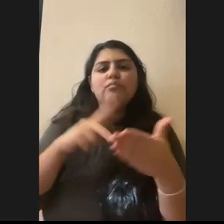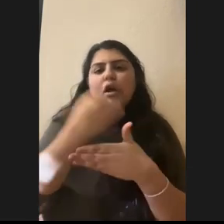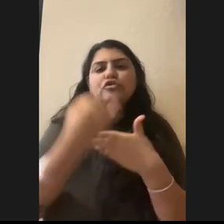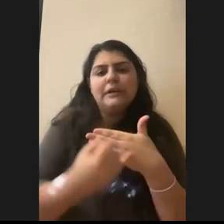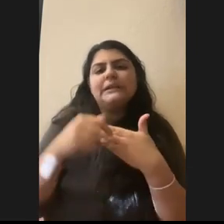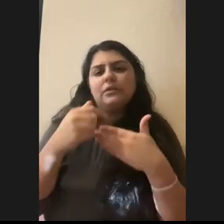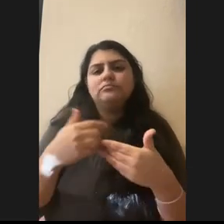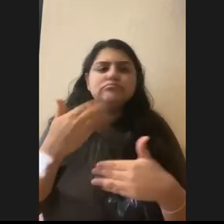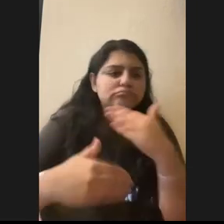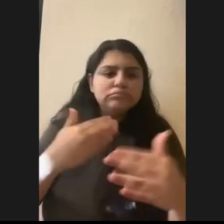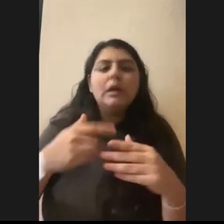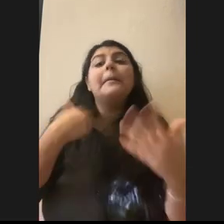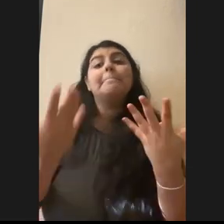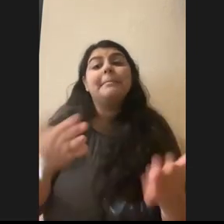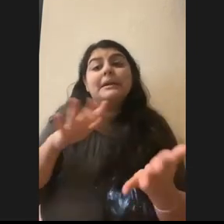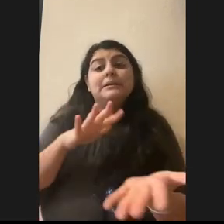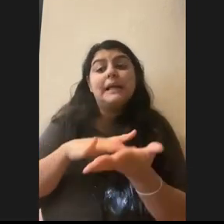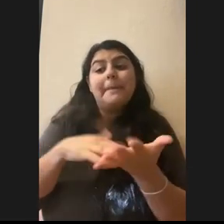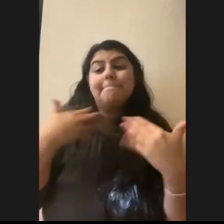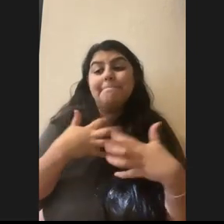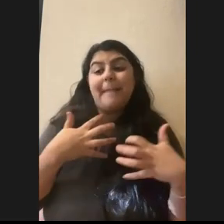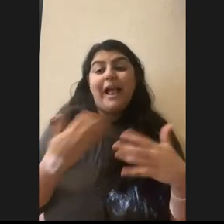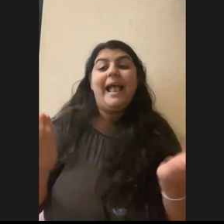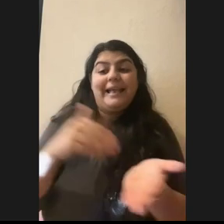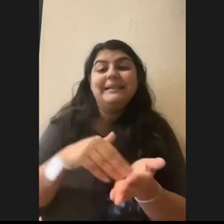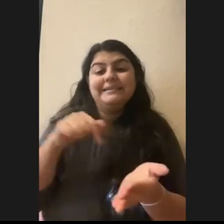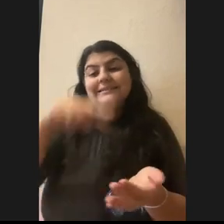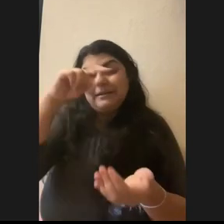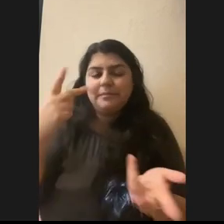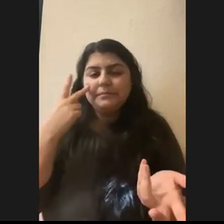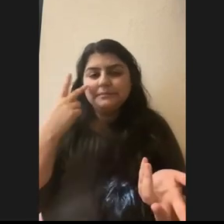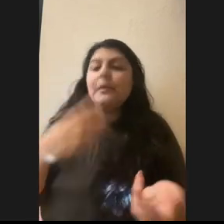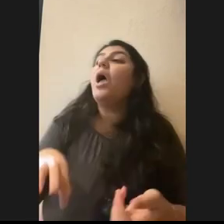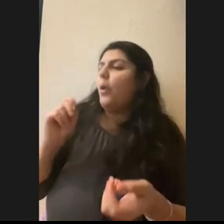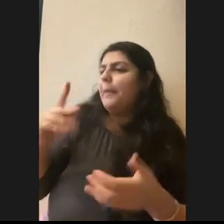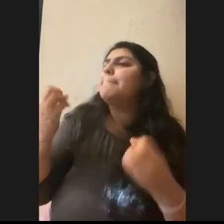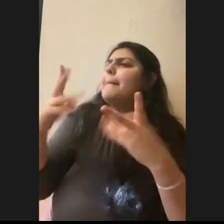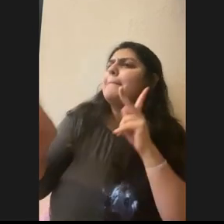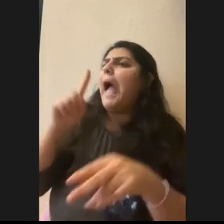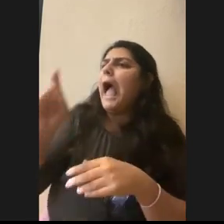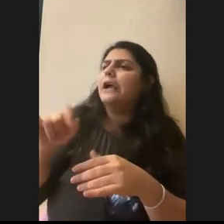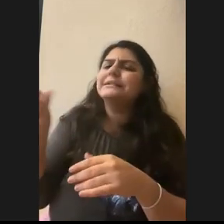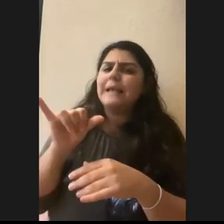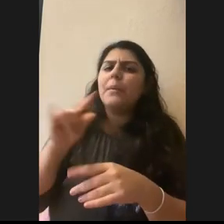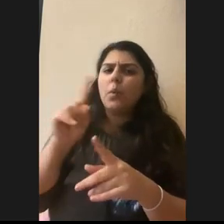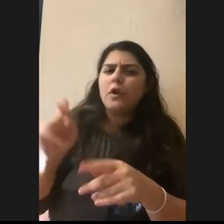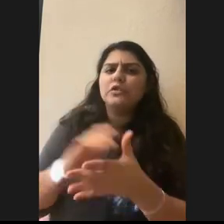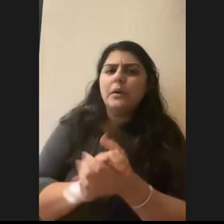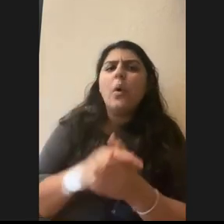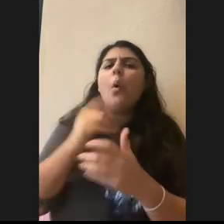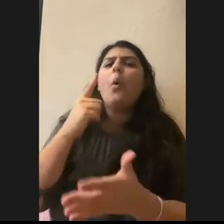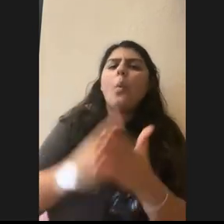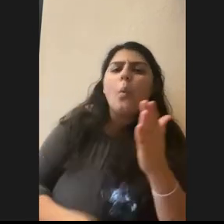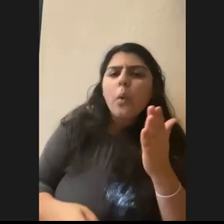so we'll see. Sounds good. Uh, okay. A bunch of people ask basically the same question. Um, and that is what are